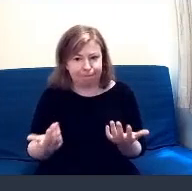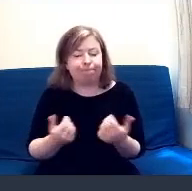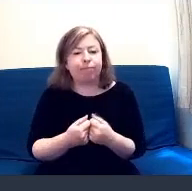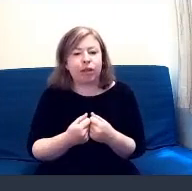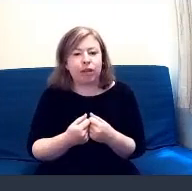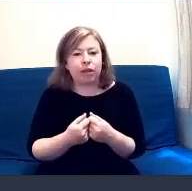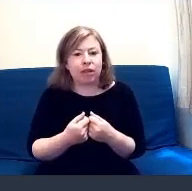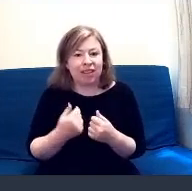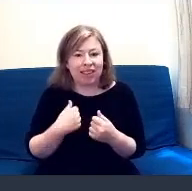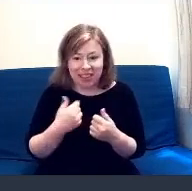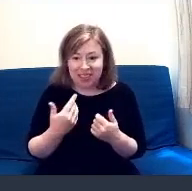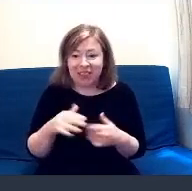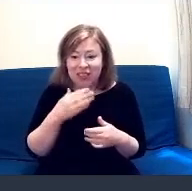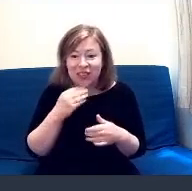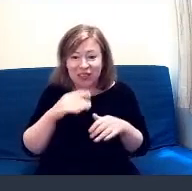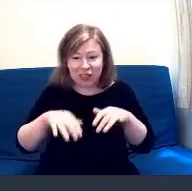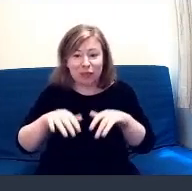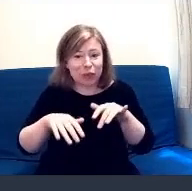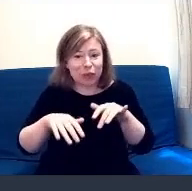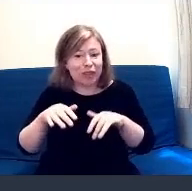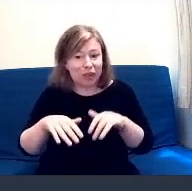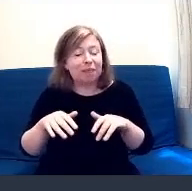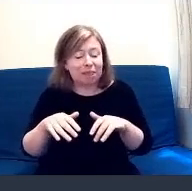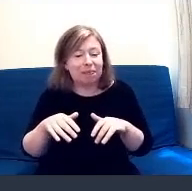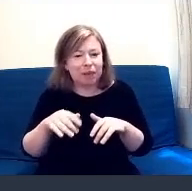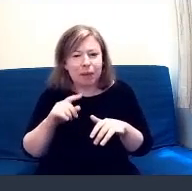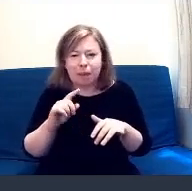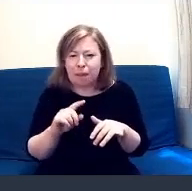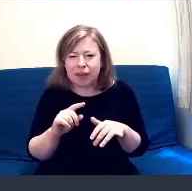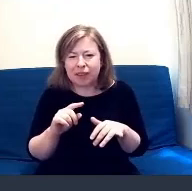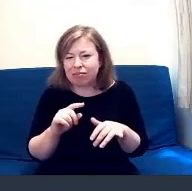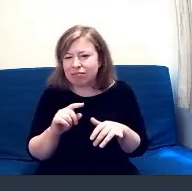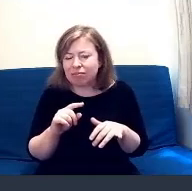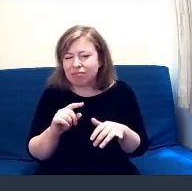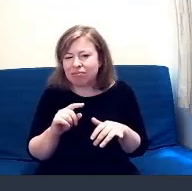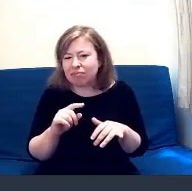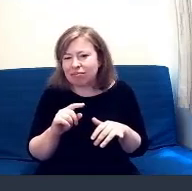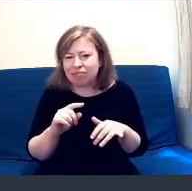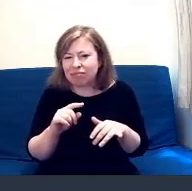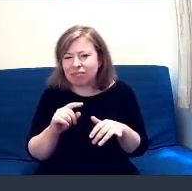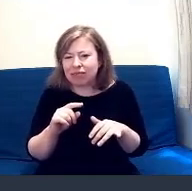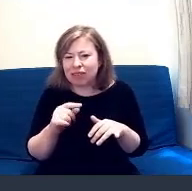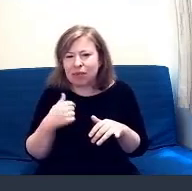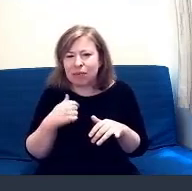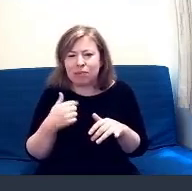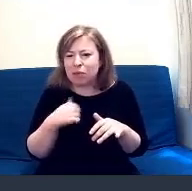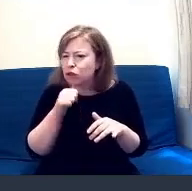been able to use the computer for this. However, wasn't, I didn't do much online.